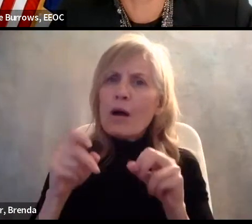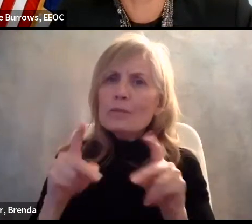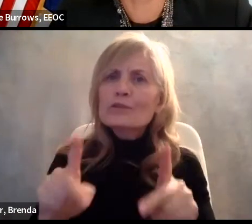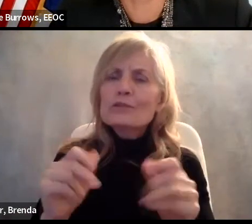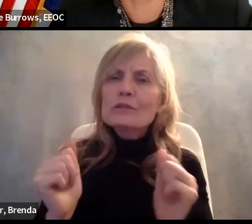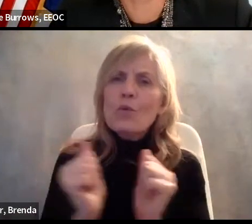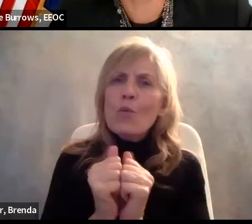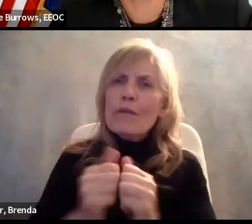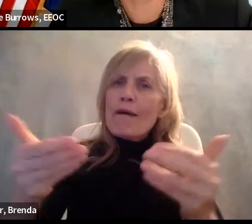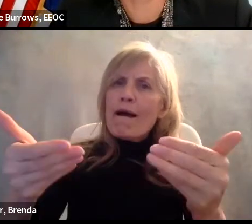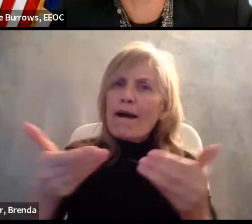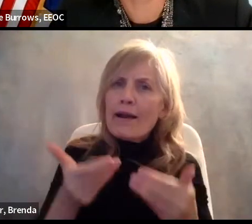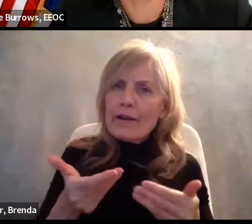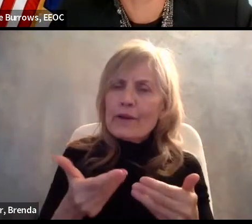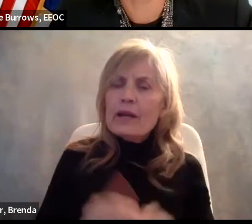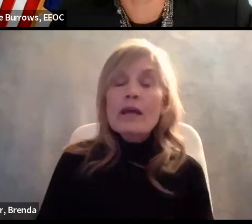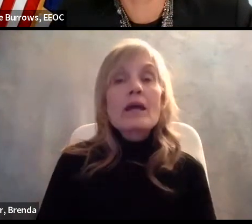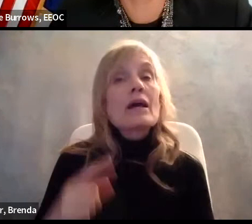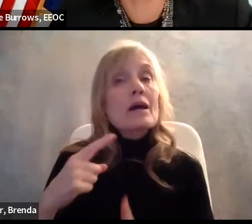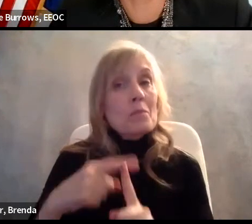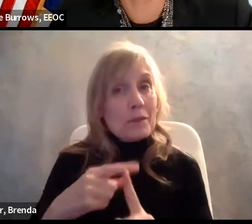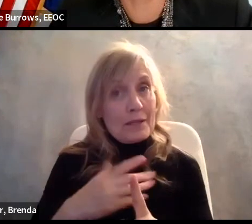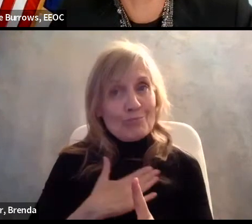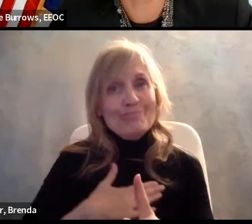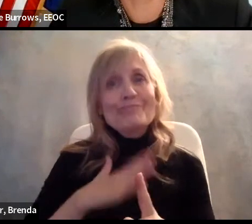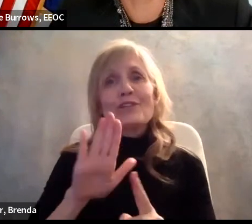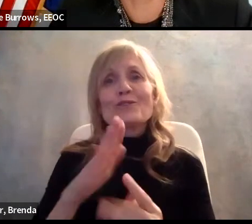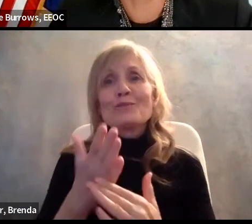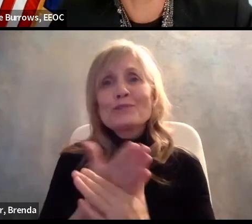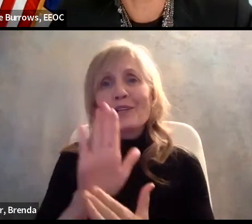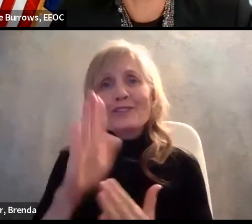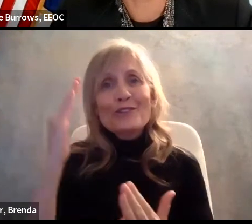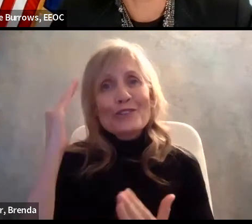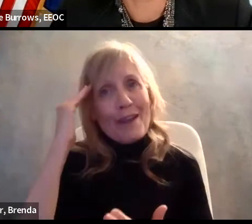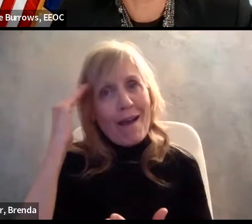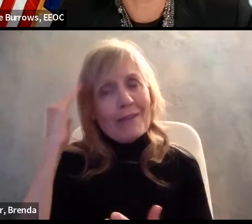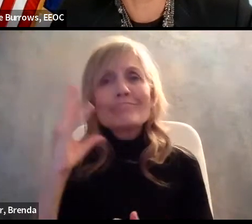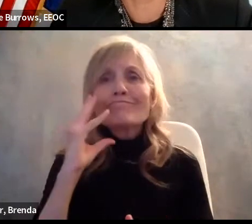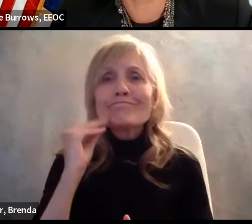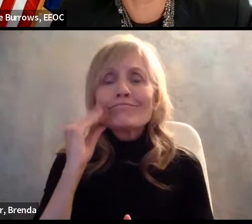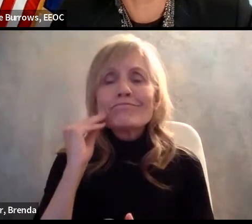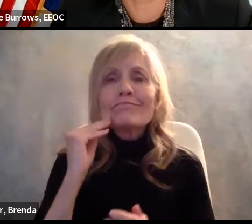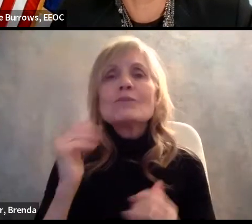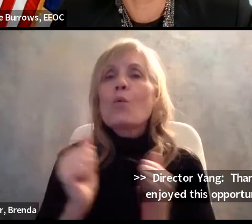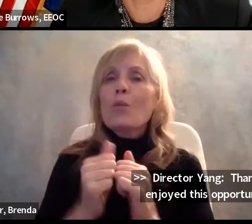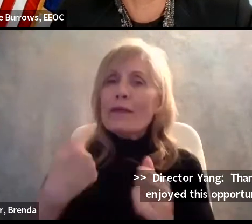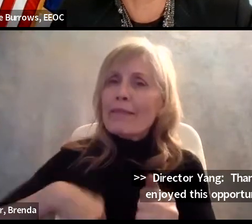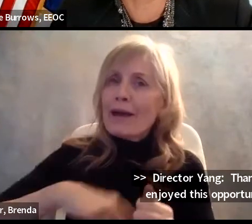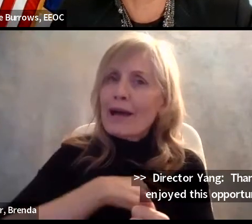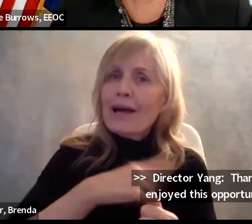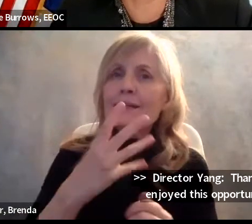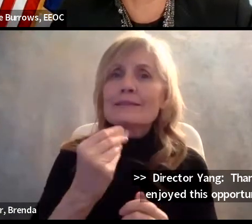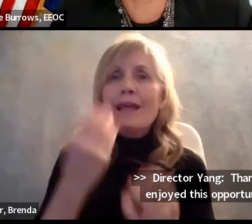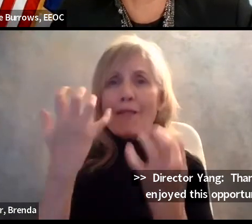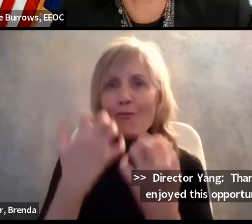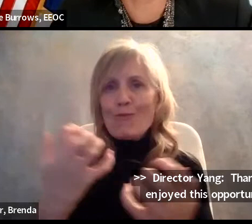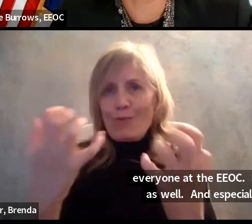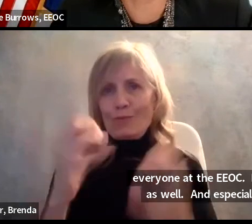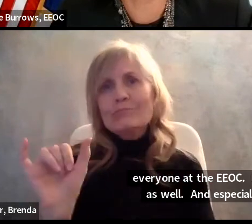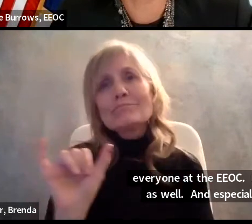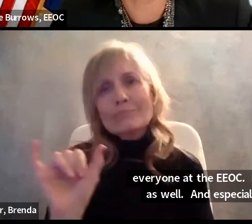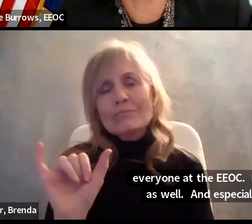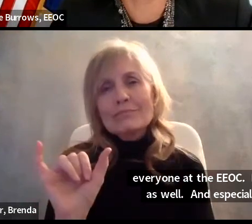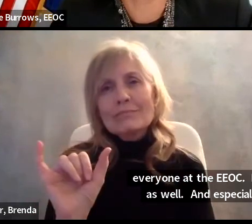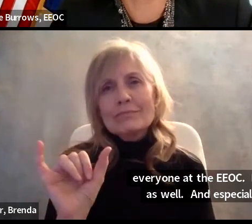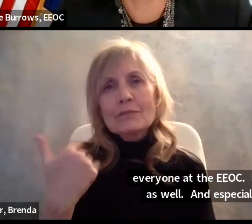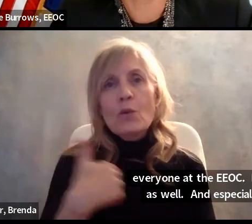and for sharing the tremendous knowledge you bring to these issues with us and everyone joining us today. We had